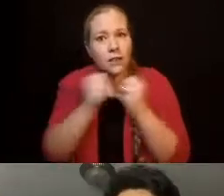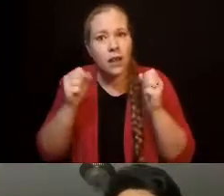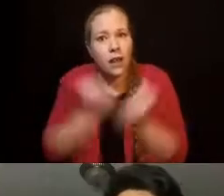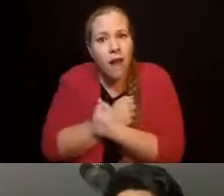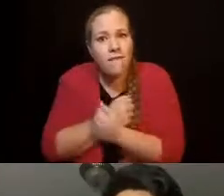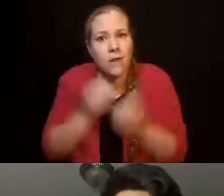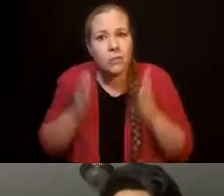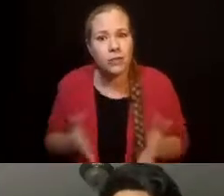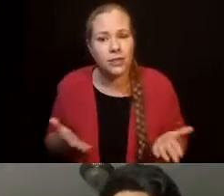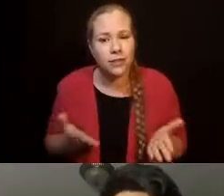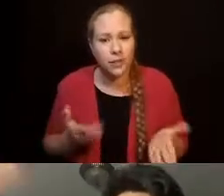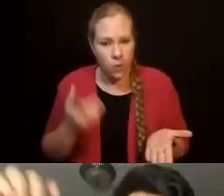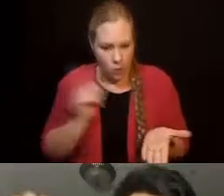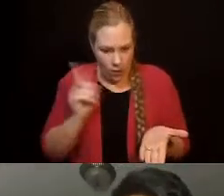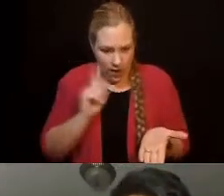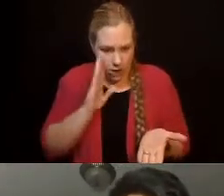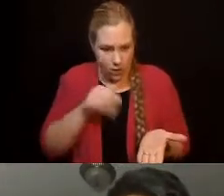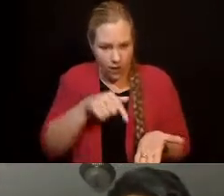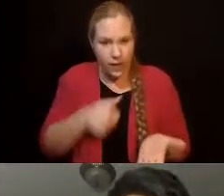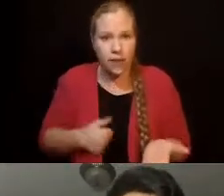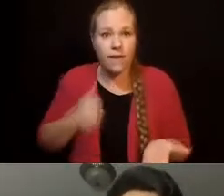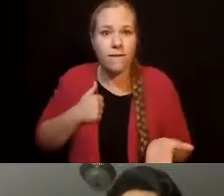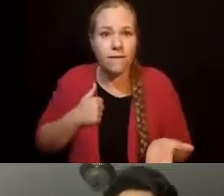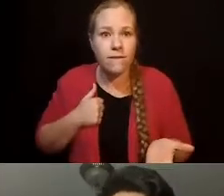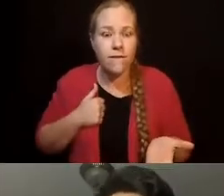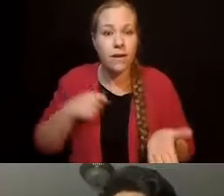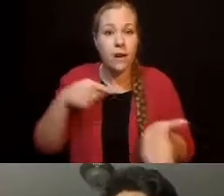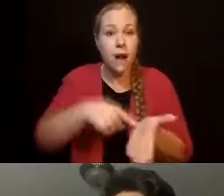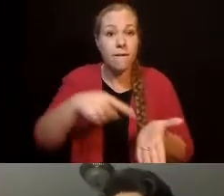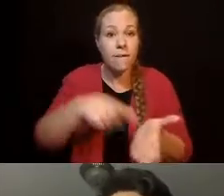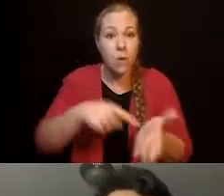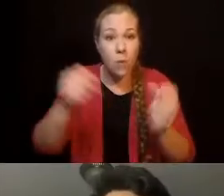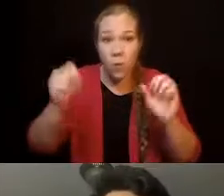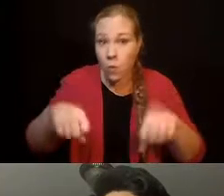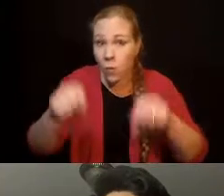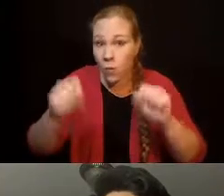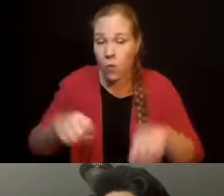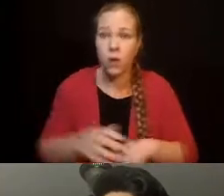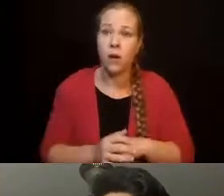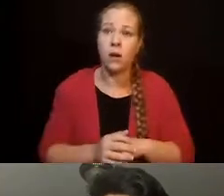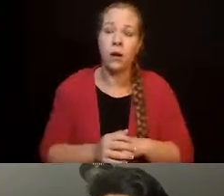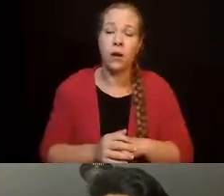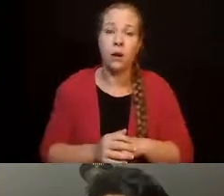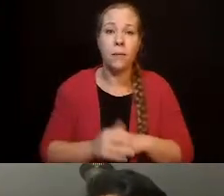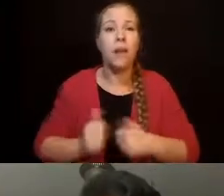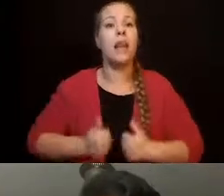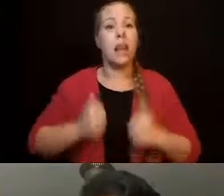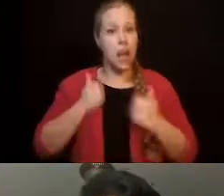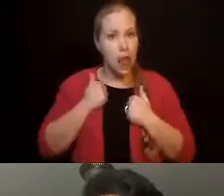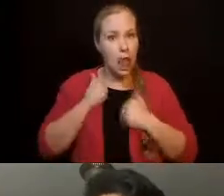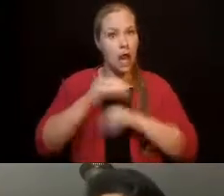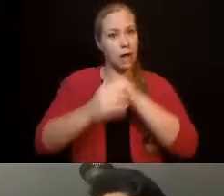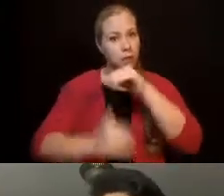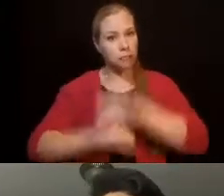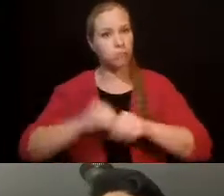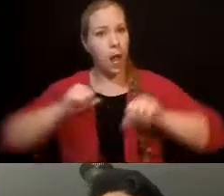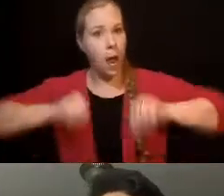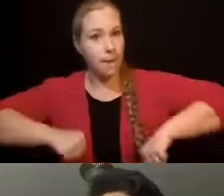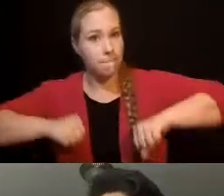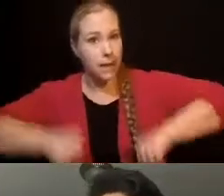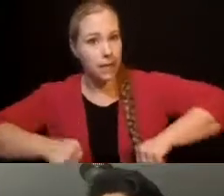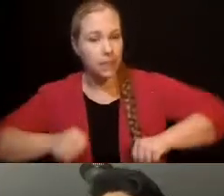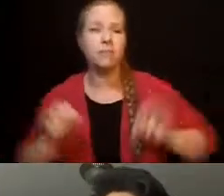affordability and availability of homes is an issue. Who are they going to live with?